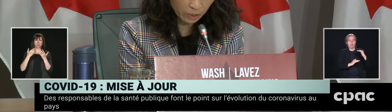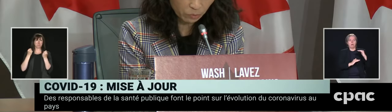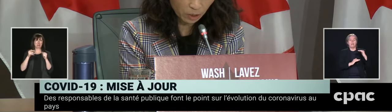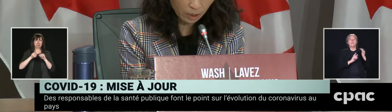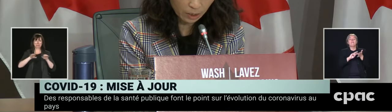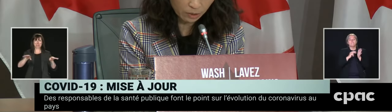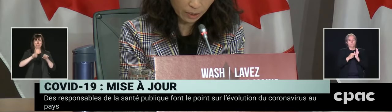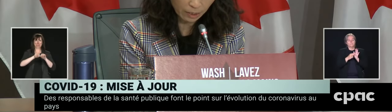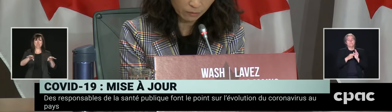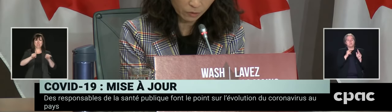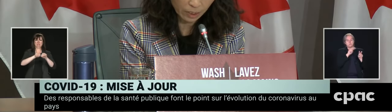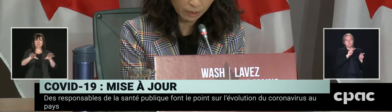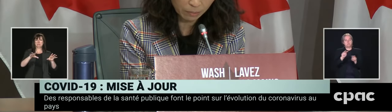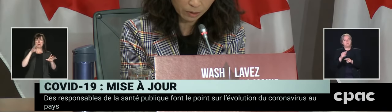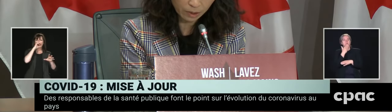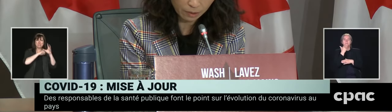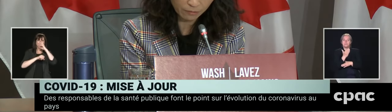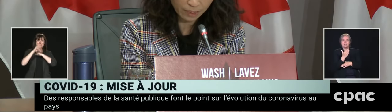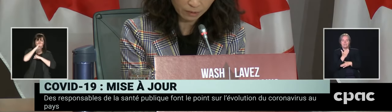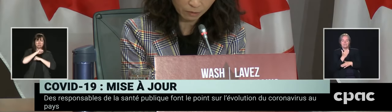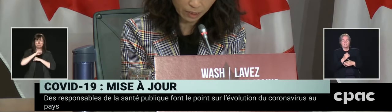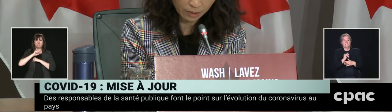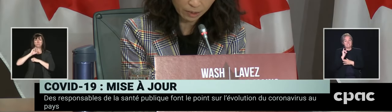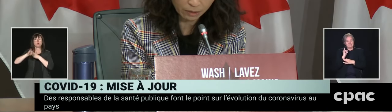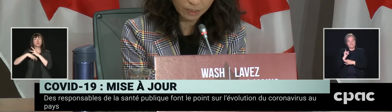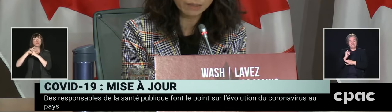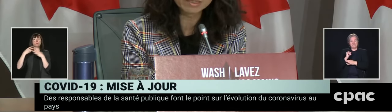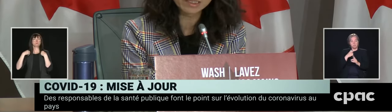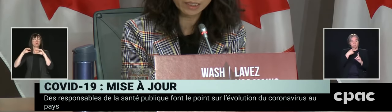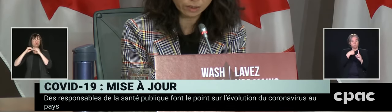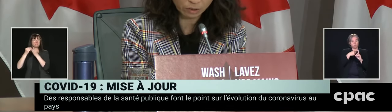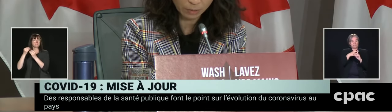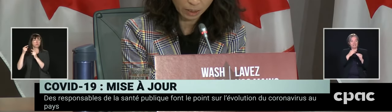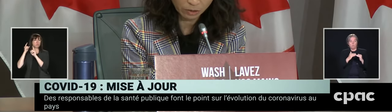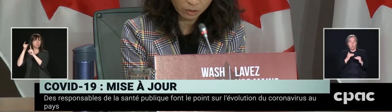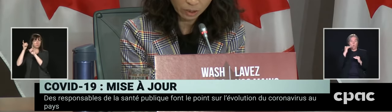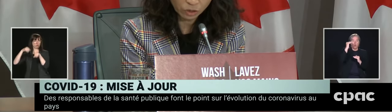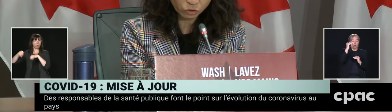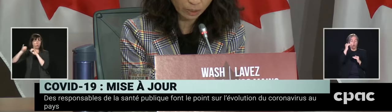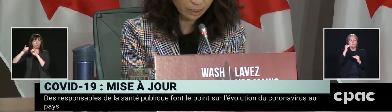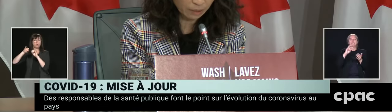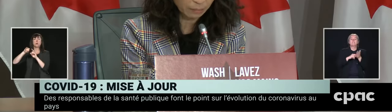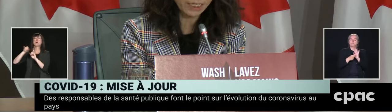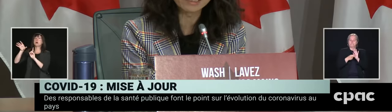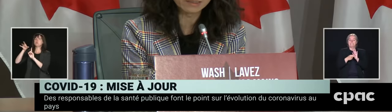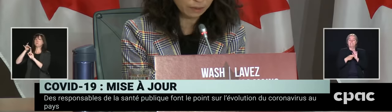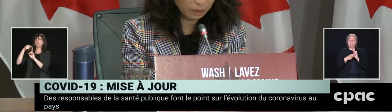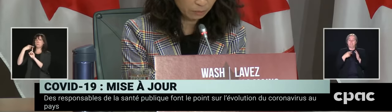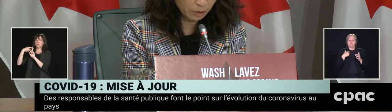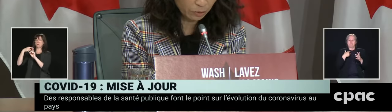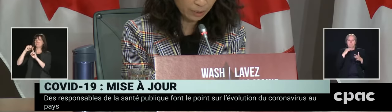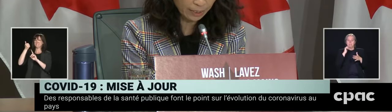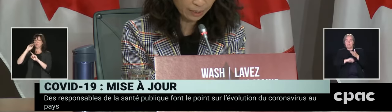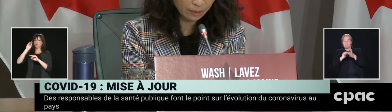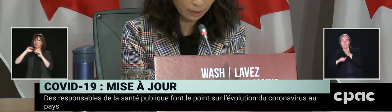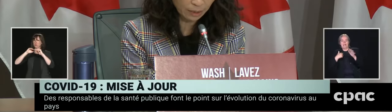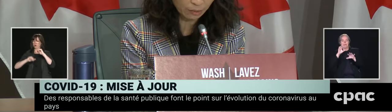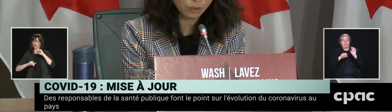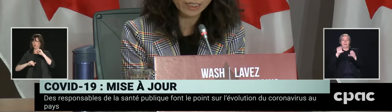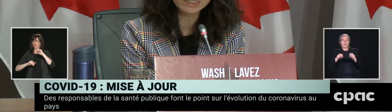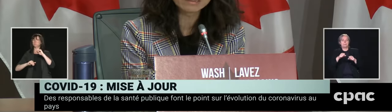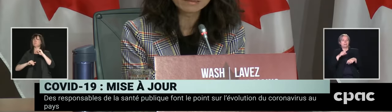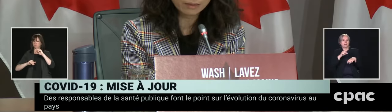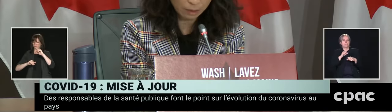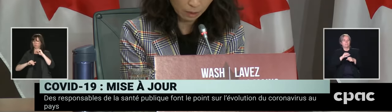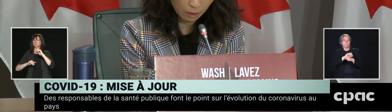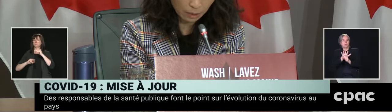WHO benchmark is to aim for a positivity rate of 10 percent or below, striking the balance between casting the